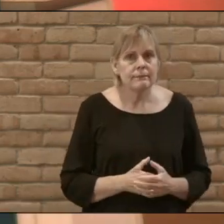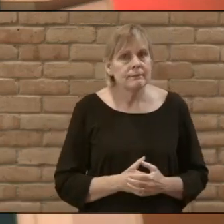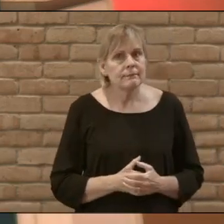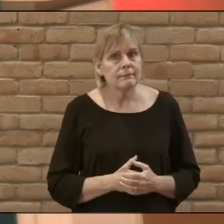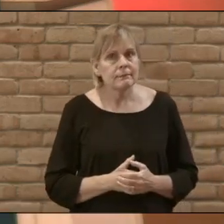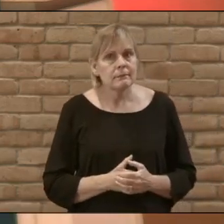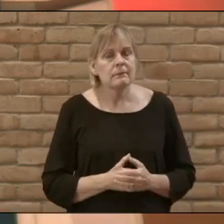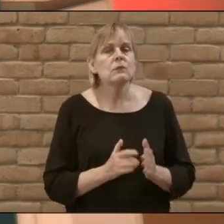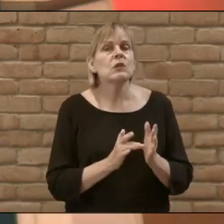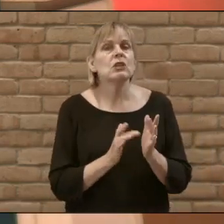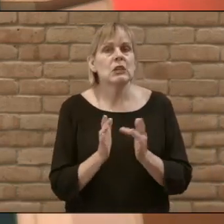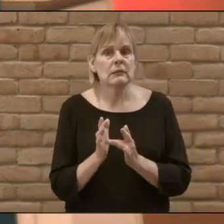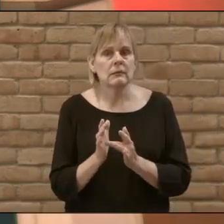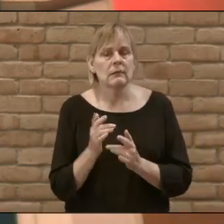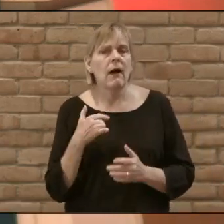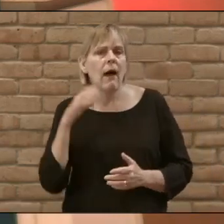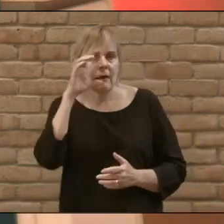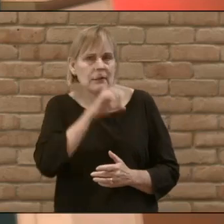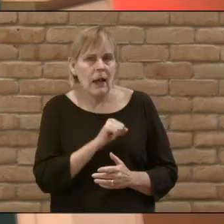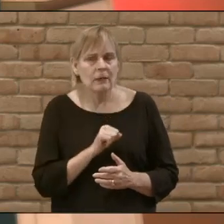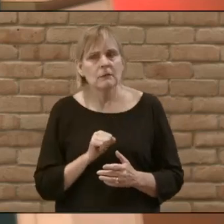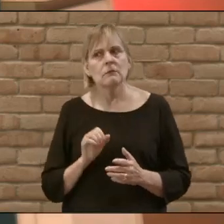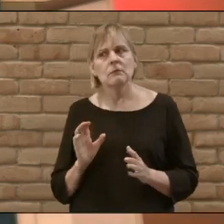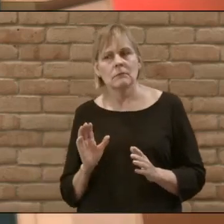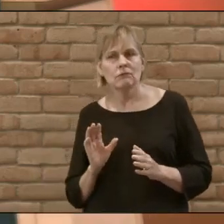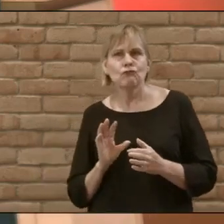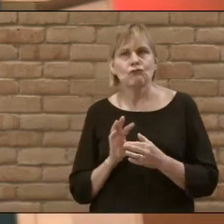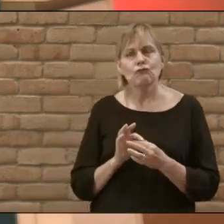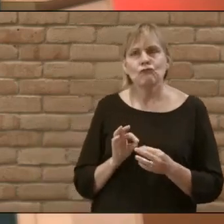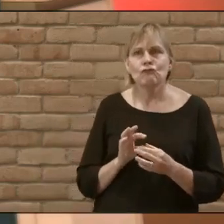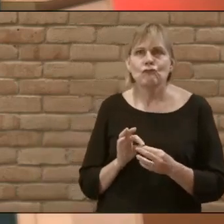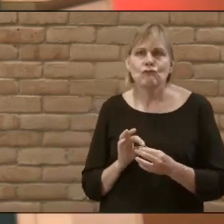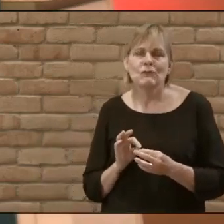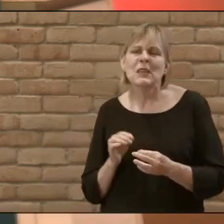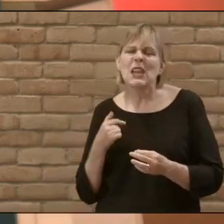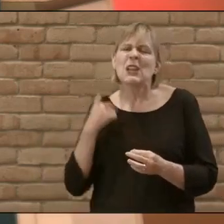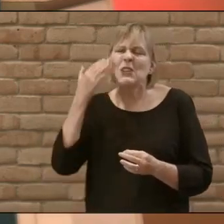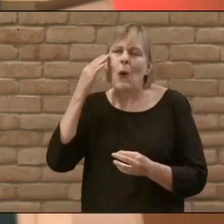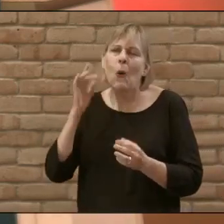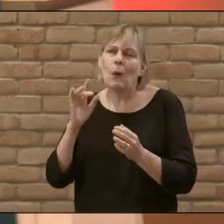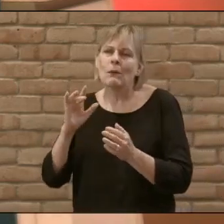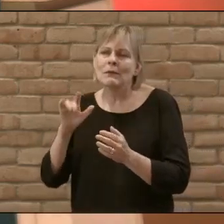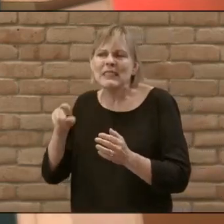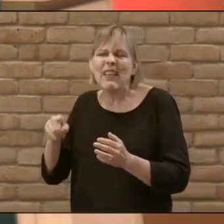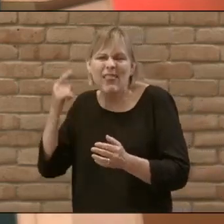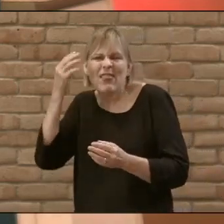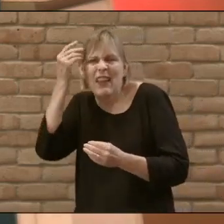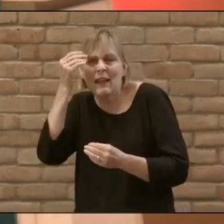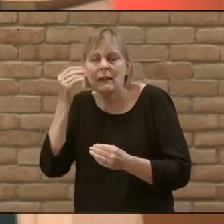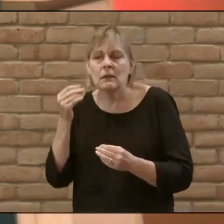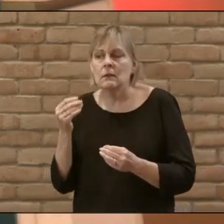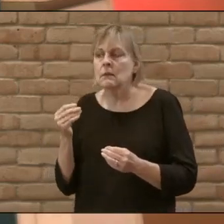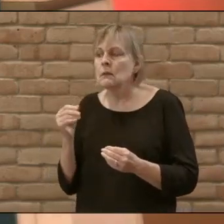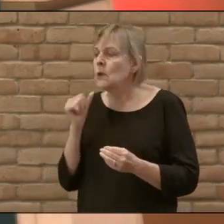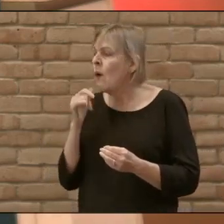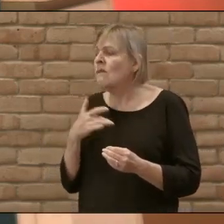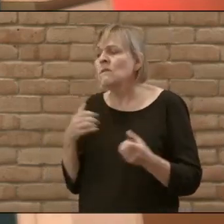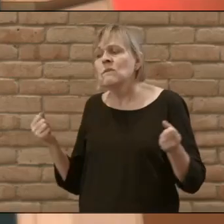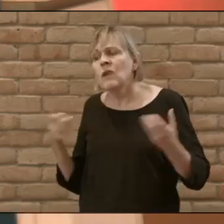and so Jesus apparently observing something like this running through Jairus' mind tells him don't be afraid